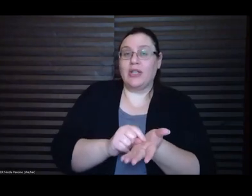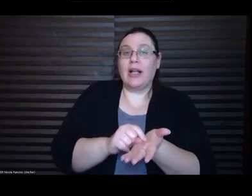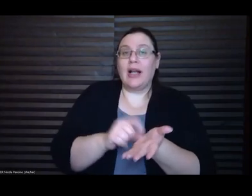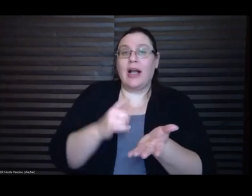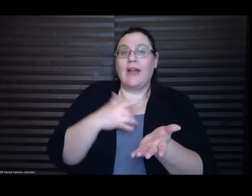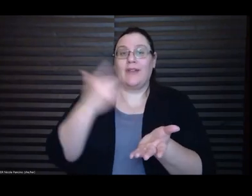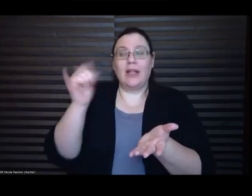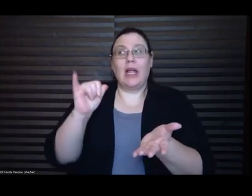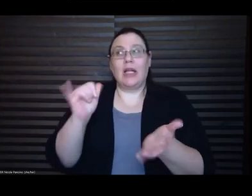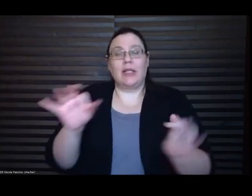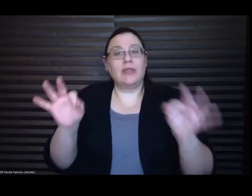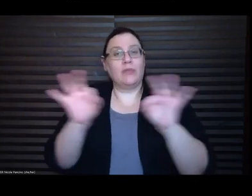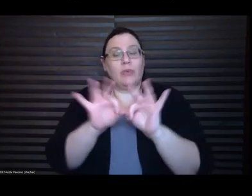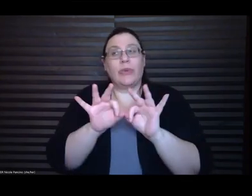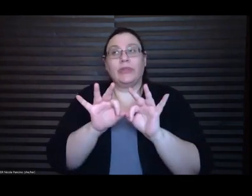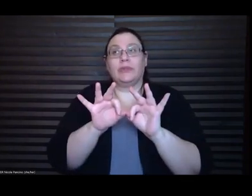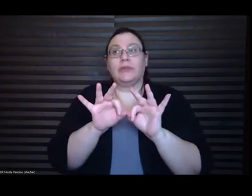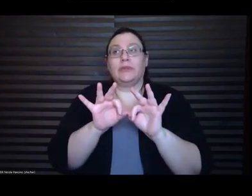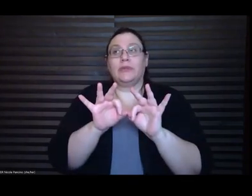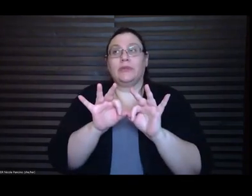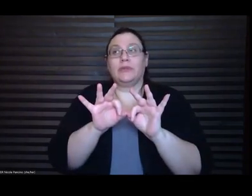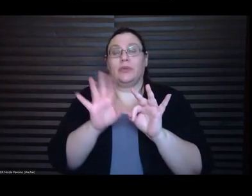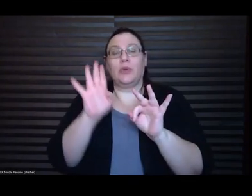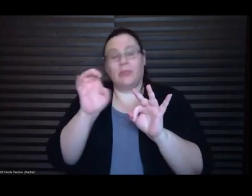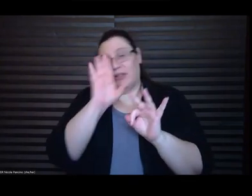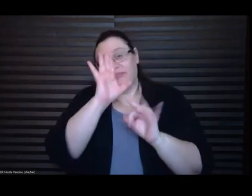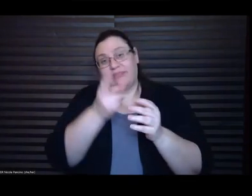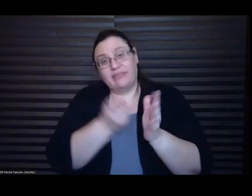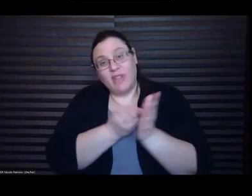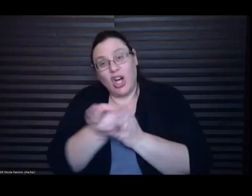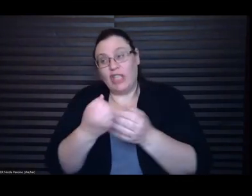the way those kind of